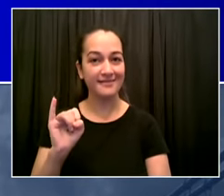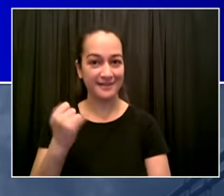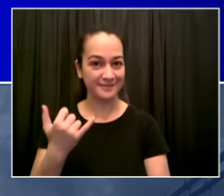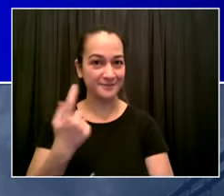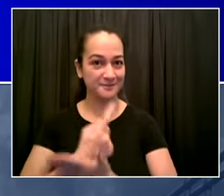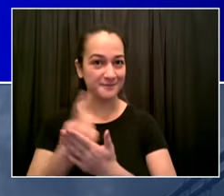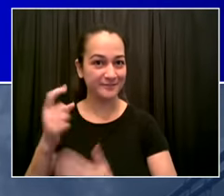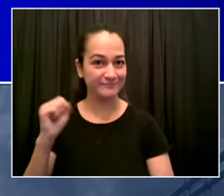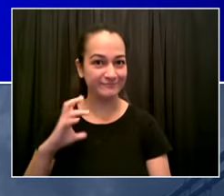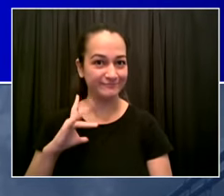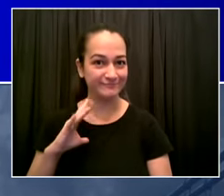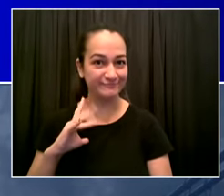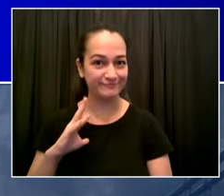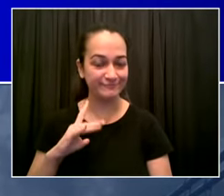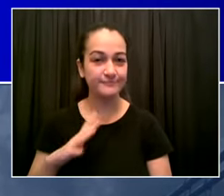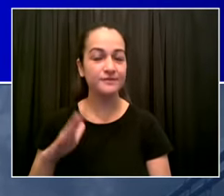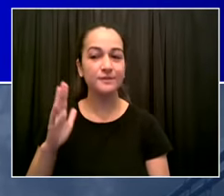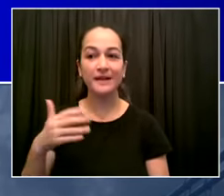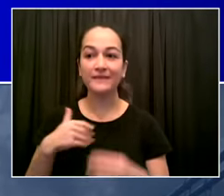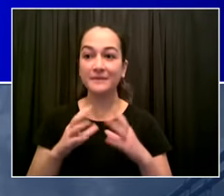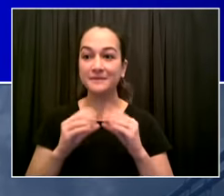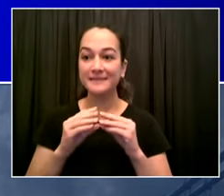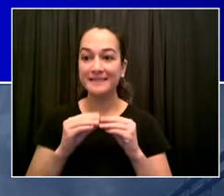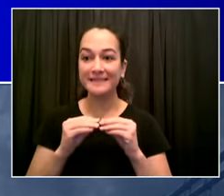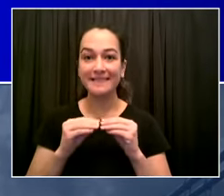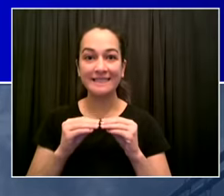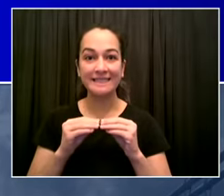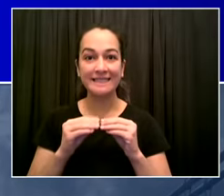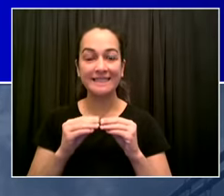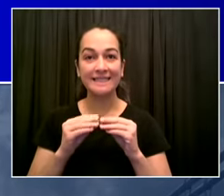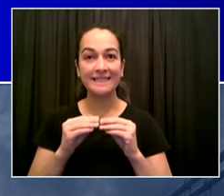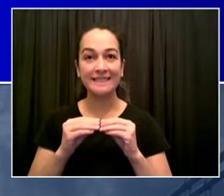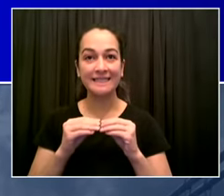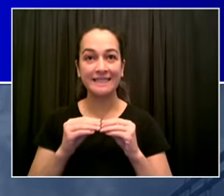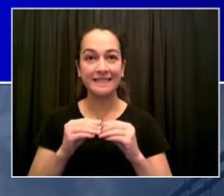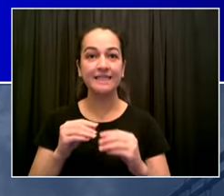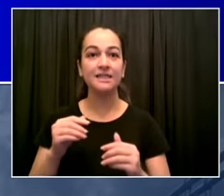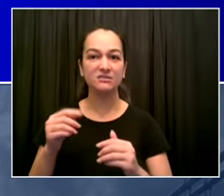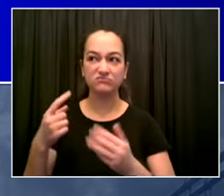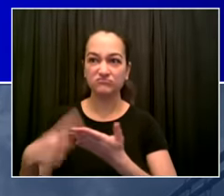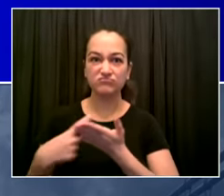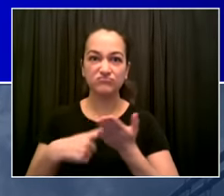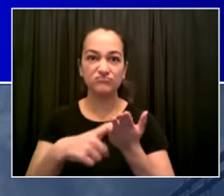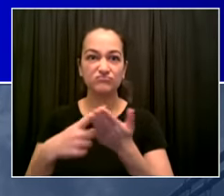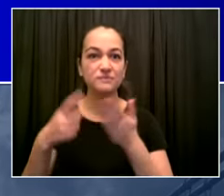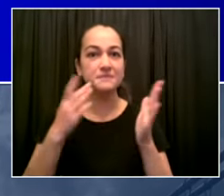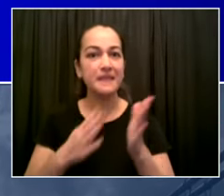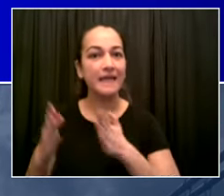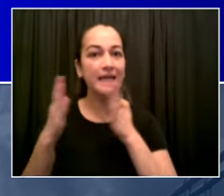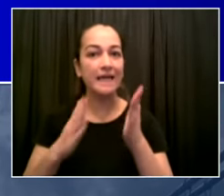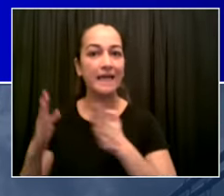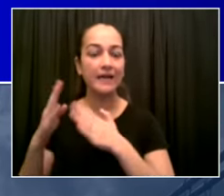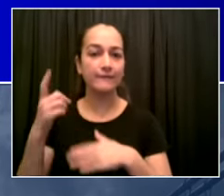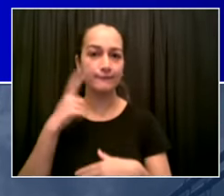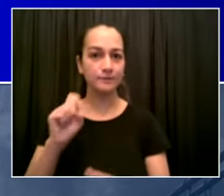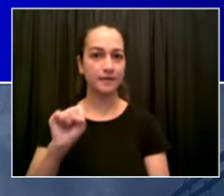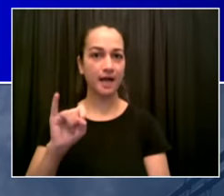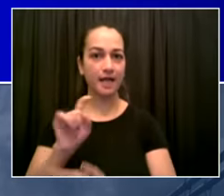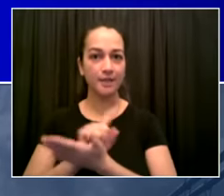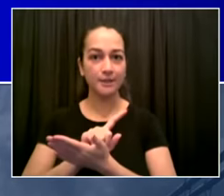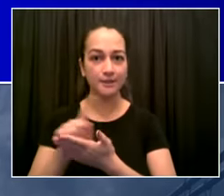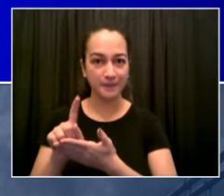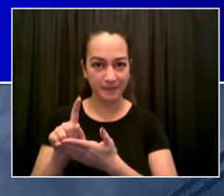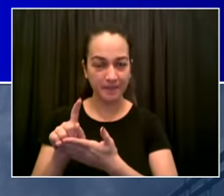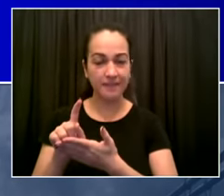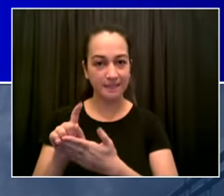government commissioners deputy mayors i'll be out there resource fair for folks to see all the ways that they can access what the city has to